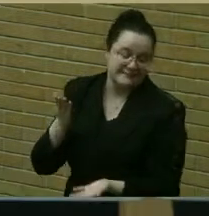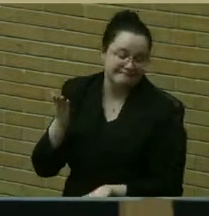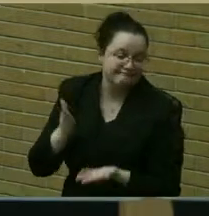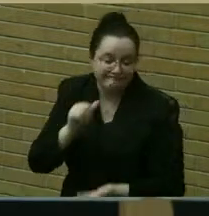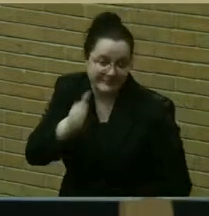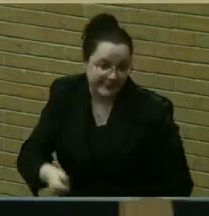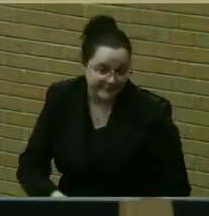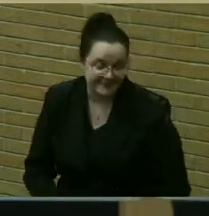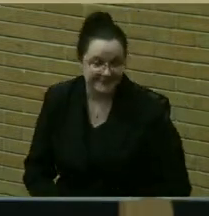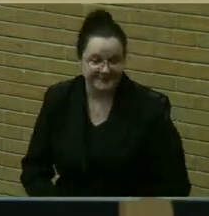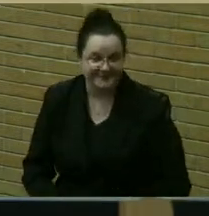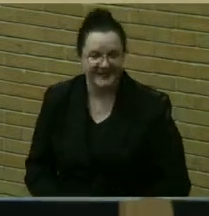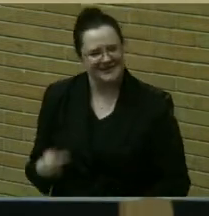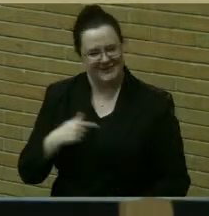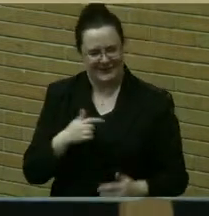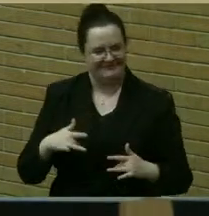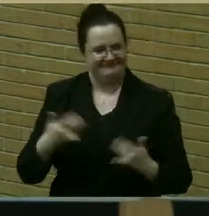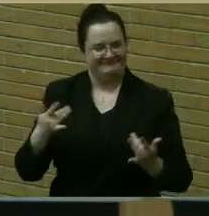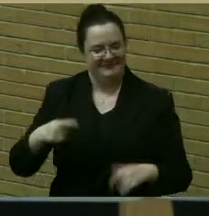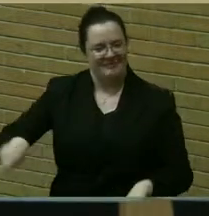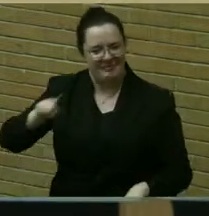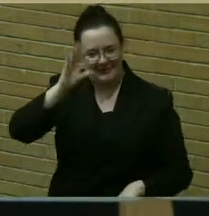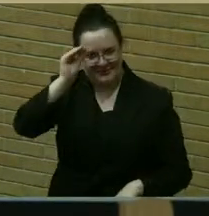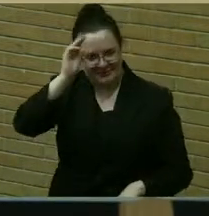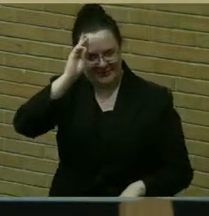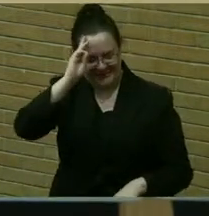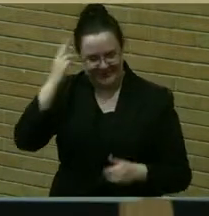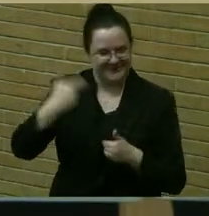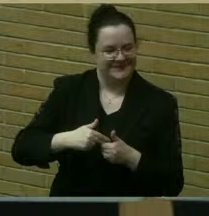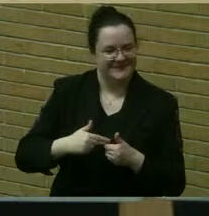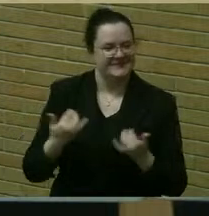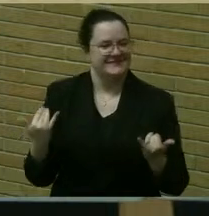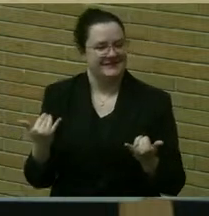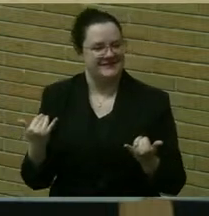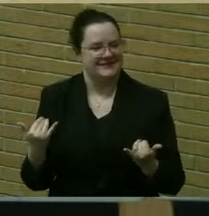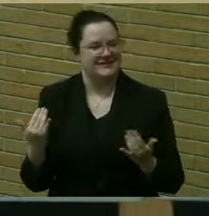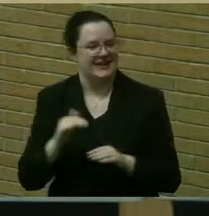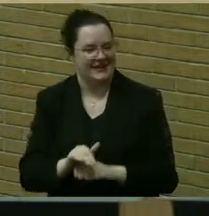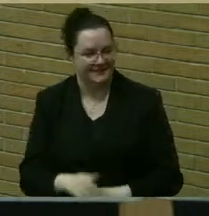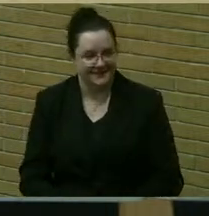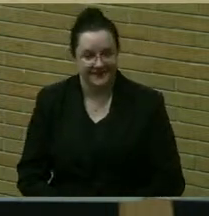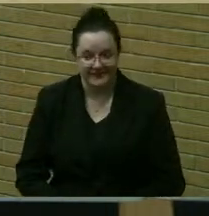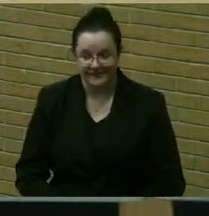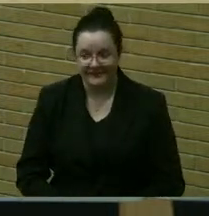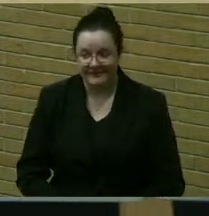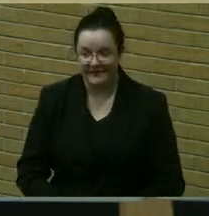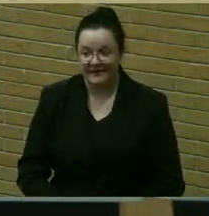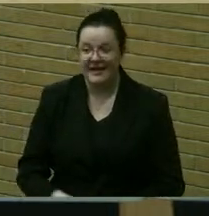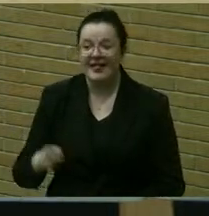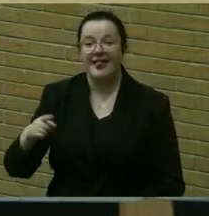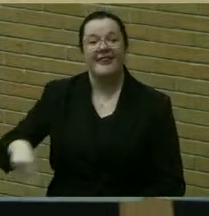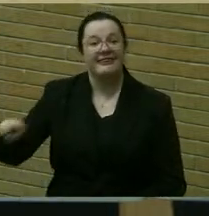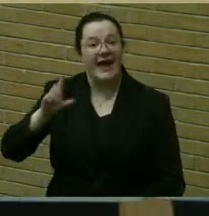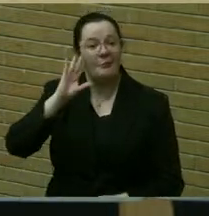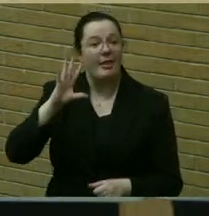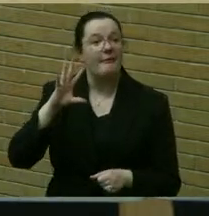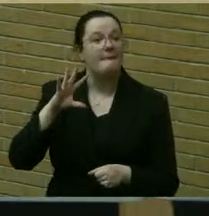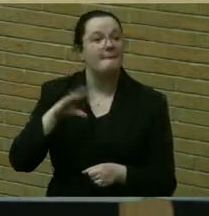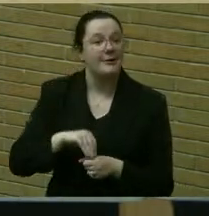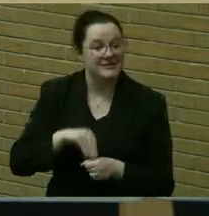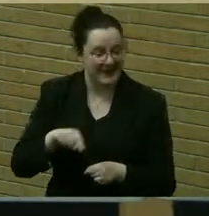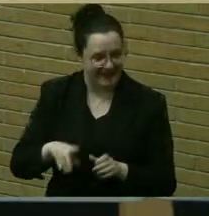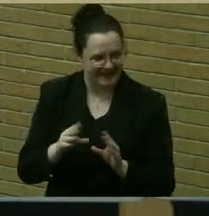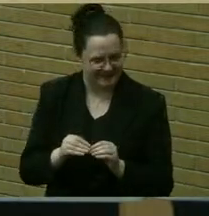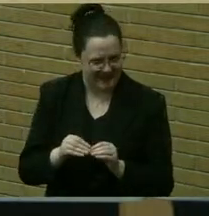government. So we're really pleased to have the scouts here tonight. They're going to be participating in this meeting. I'm going to ask everyone